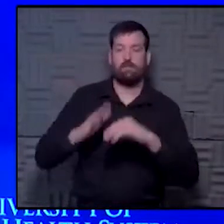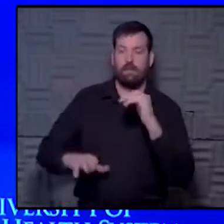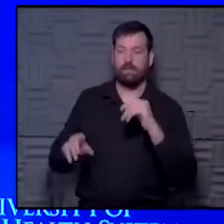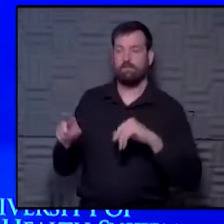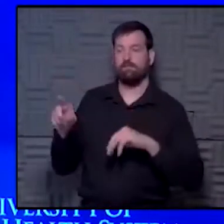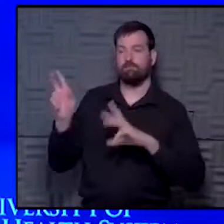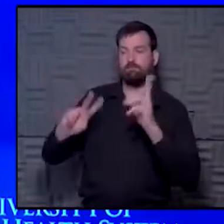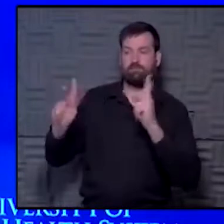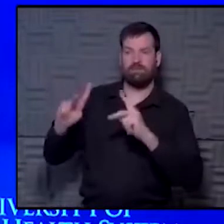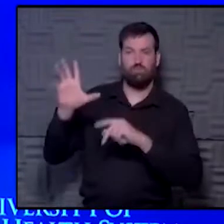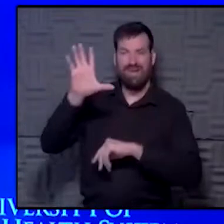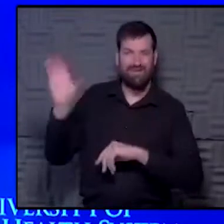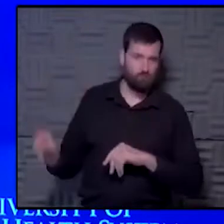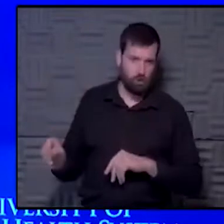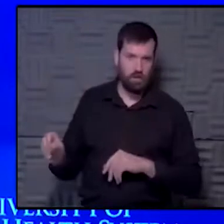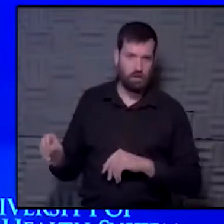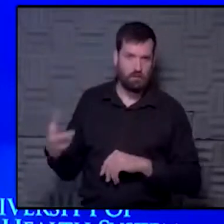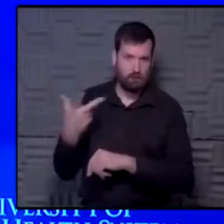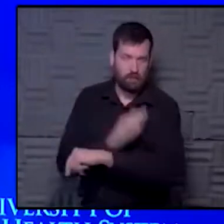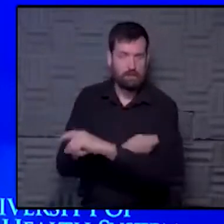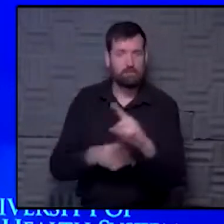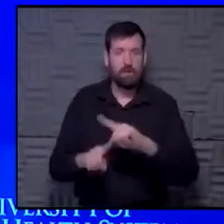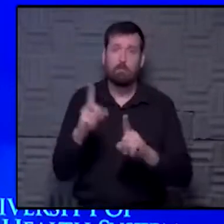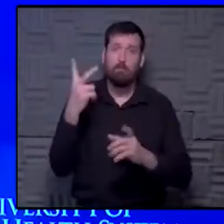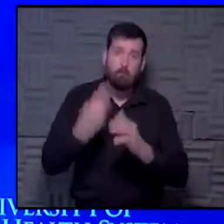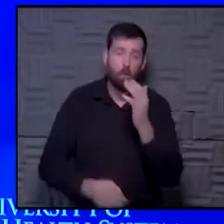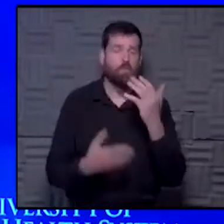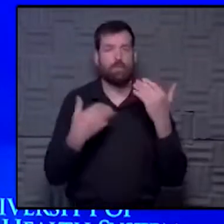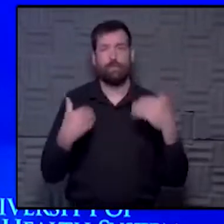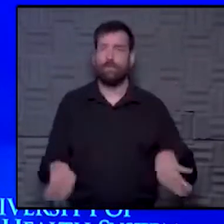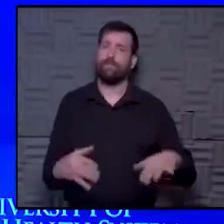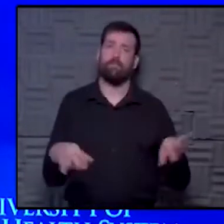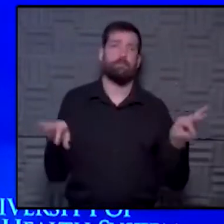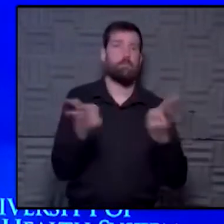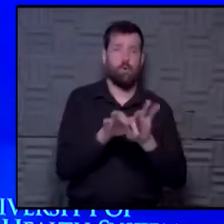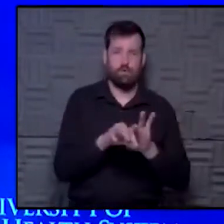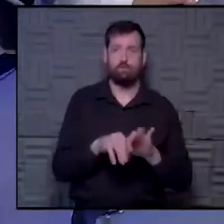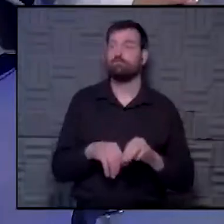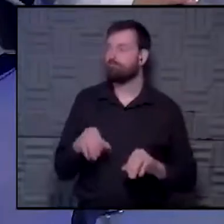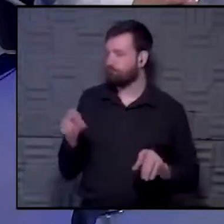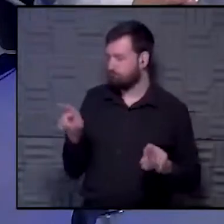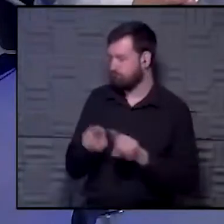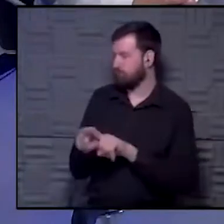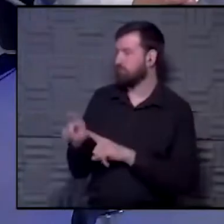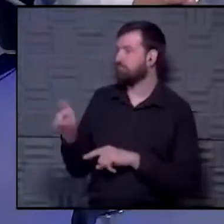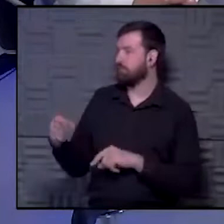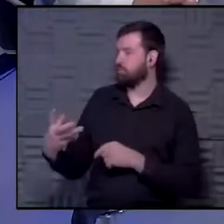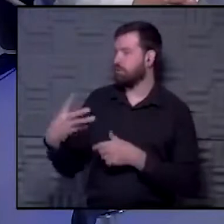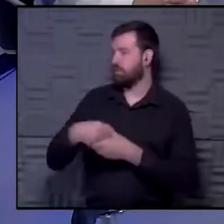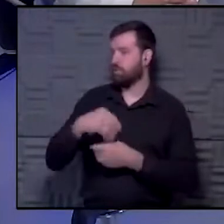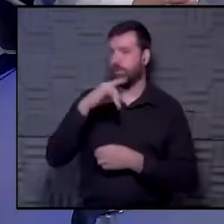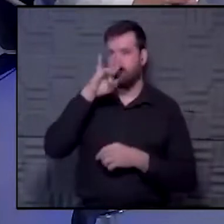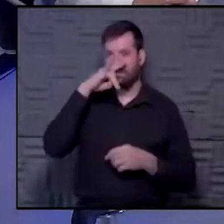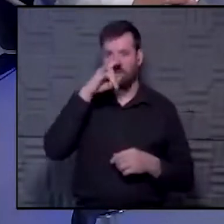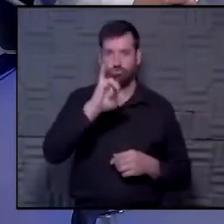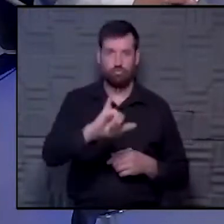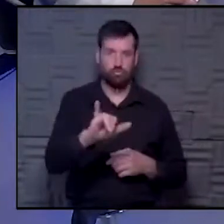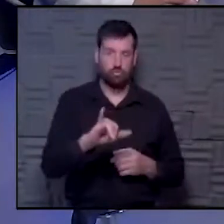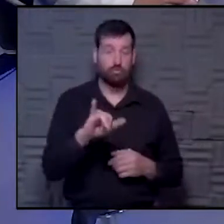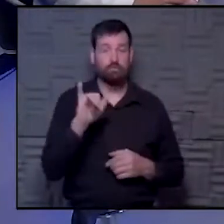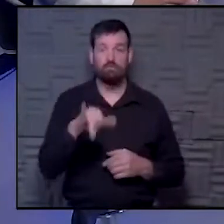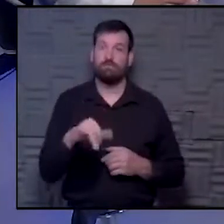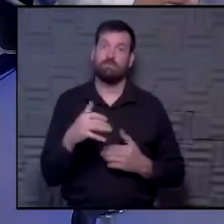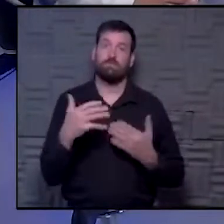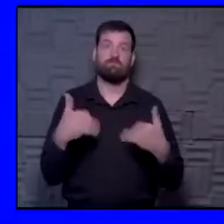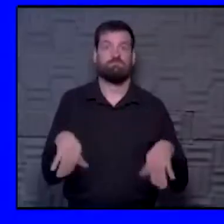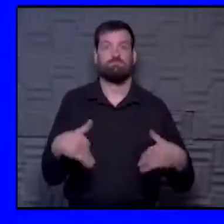getting people vaccinated in Africa. But both are both are very, very important in the big picture. And I think we also need to include pediatrics in there. That's why it's going to be so